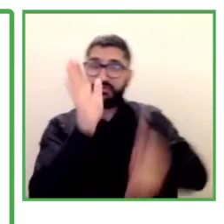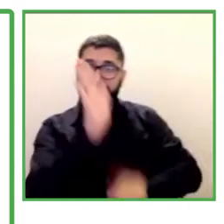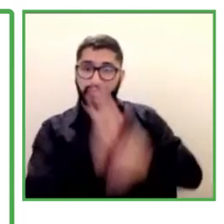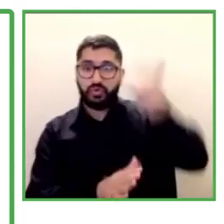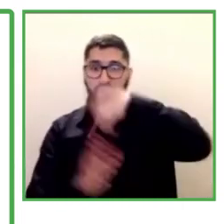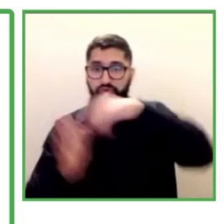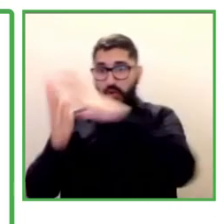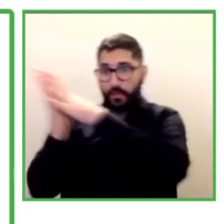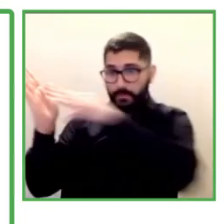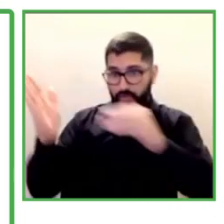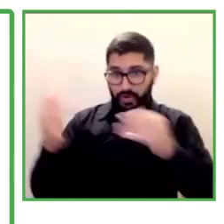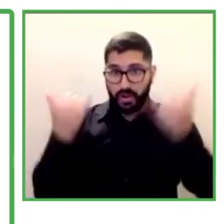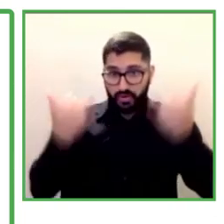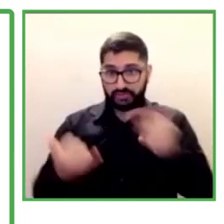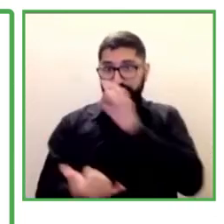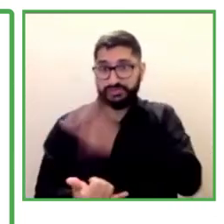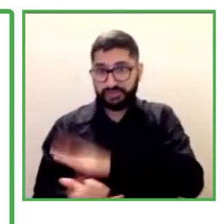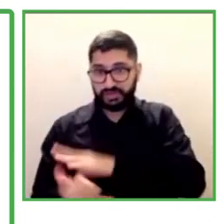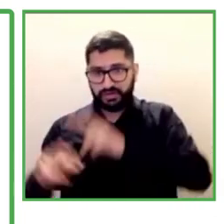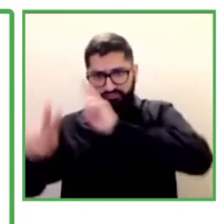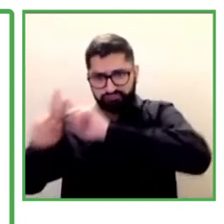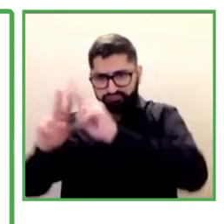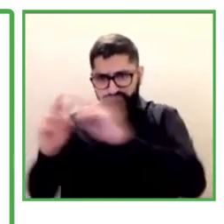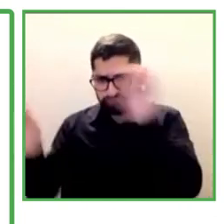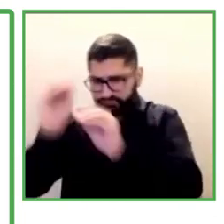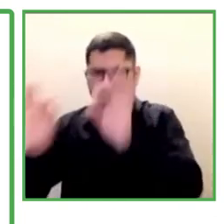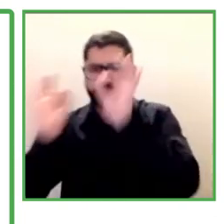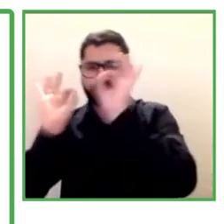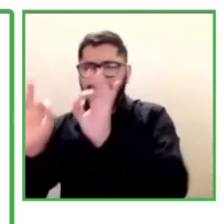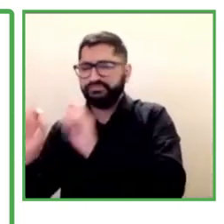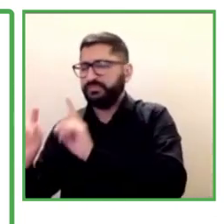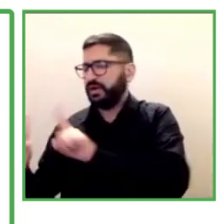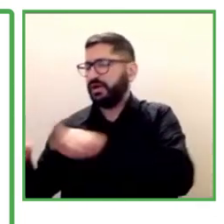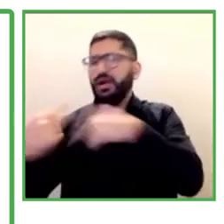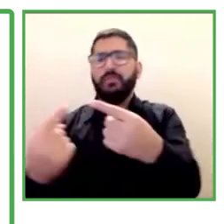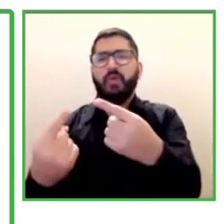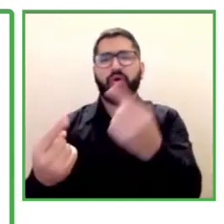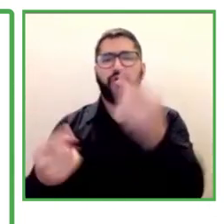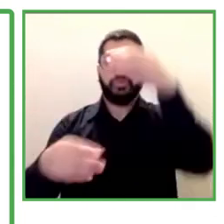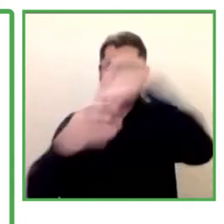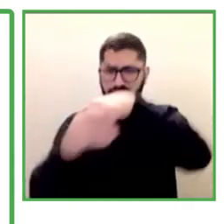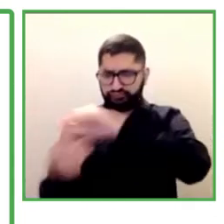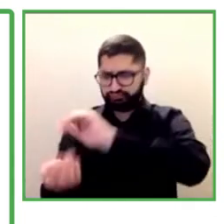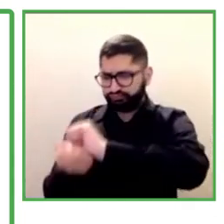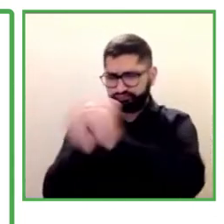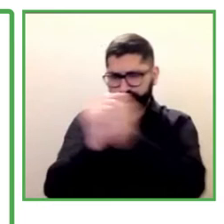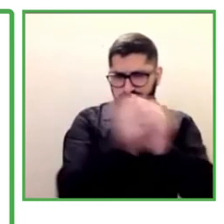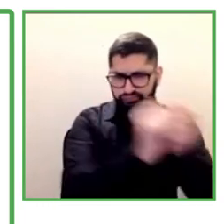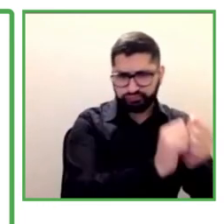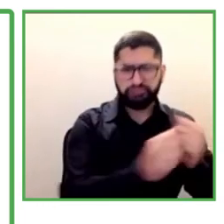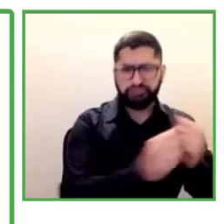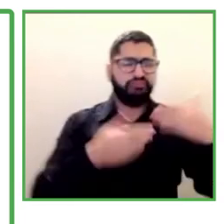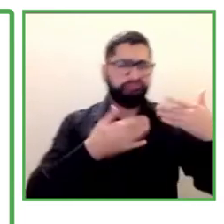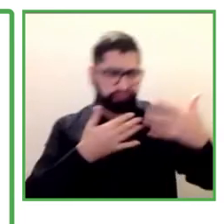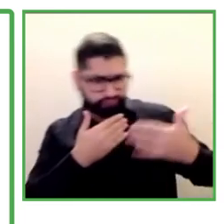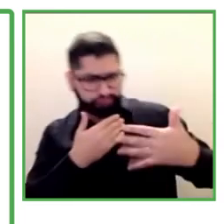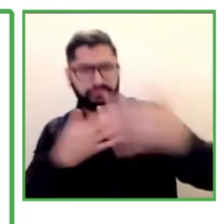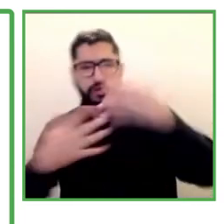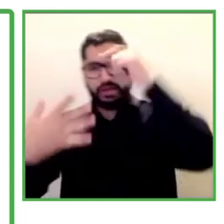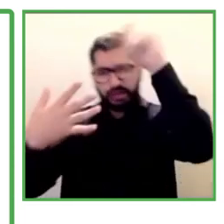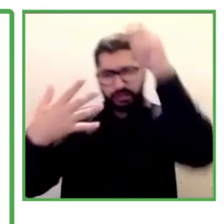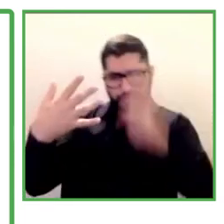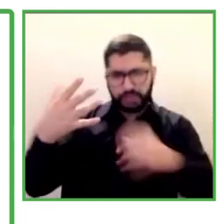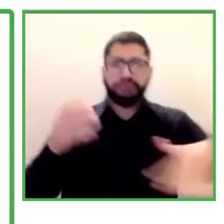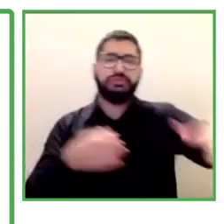This is also going to solve problems that are related to reentering and quantification of cases. The legislation in Chile from the